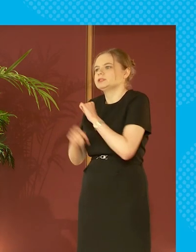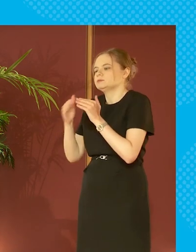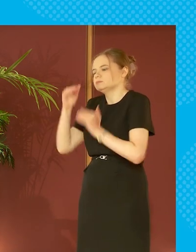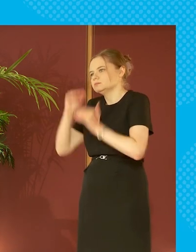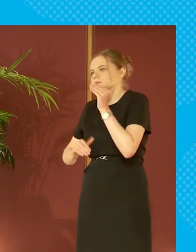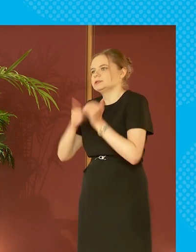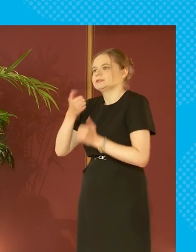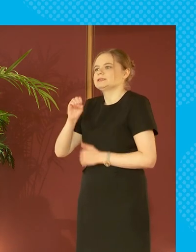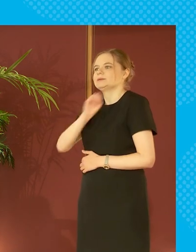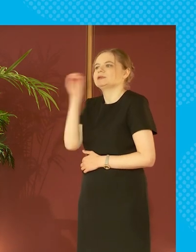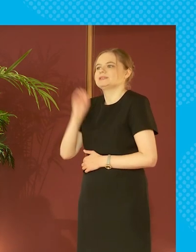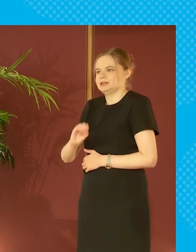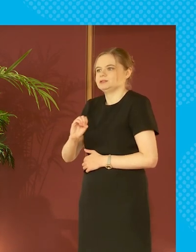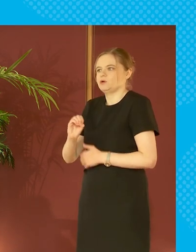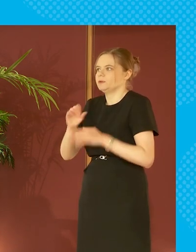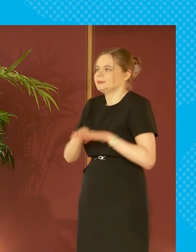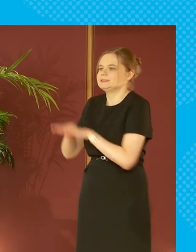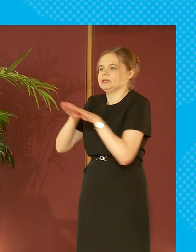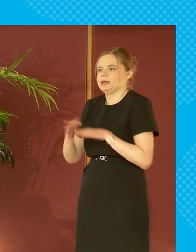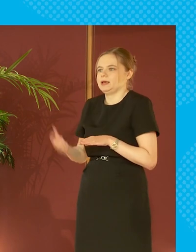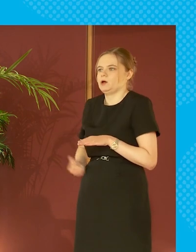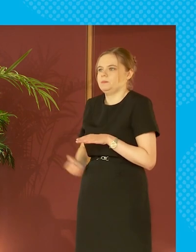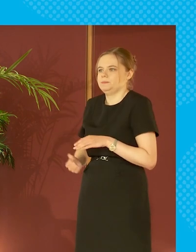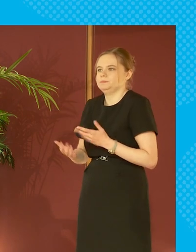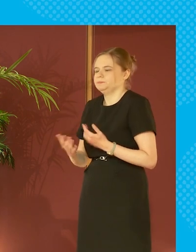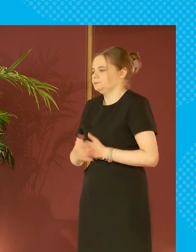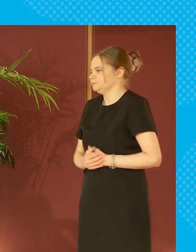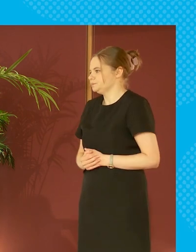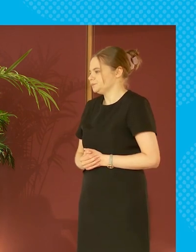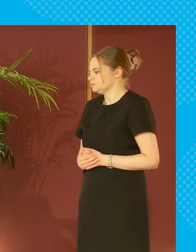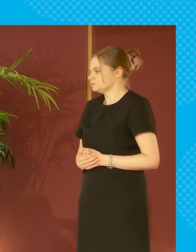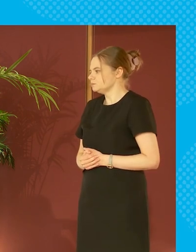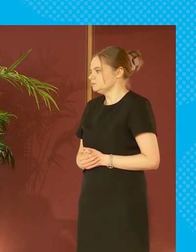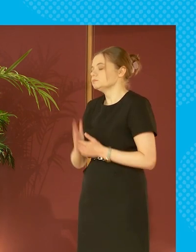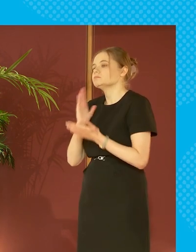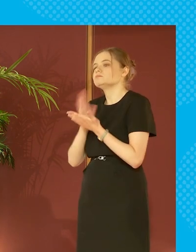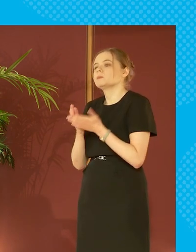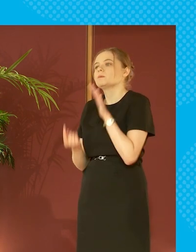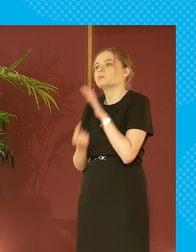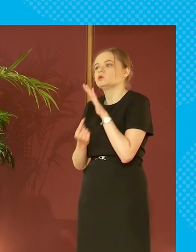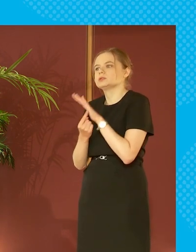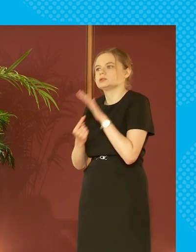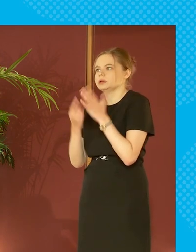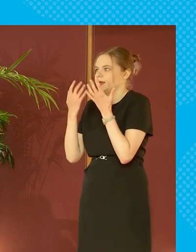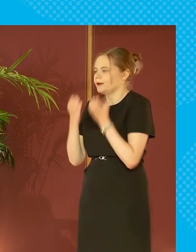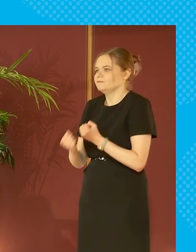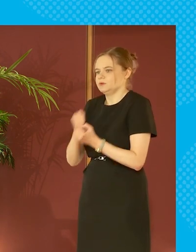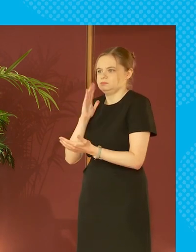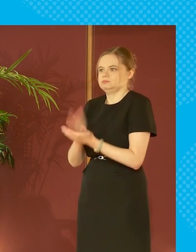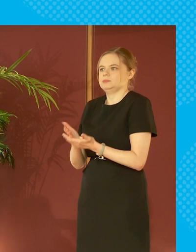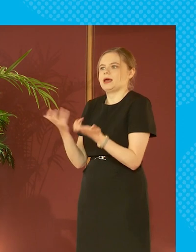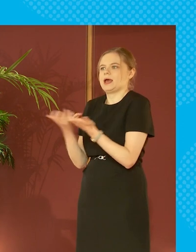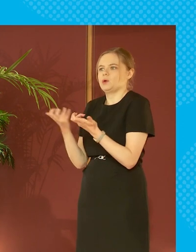below 60% of the median income so the halfway point and it's really important to have such